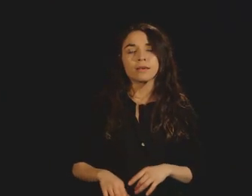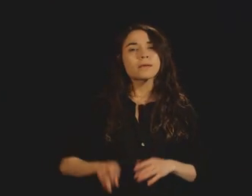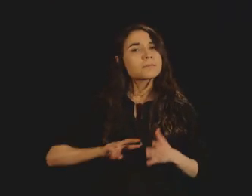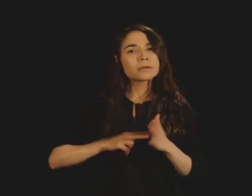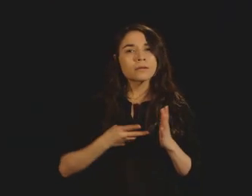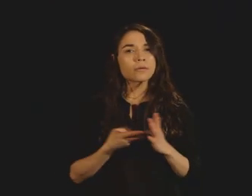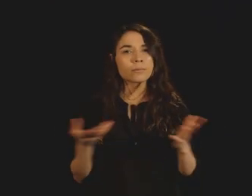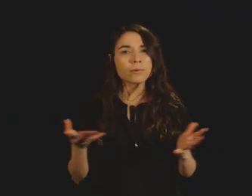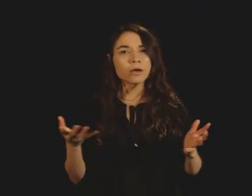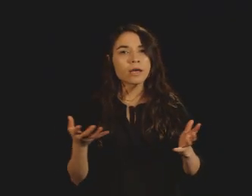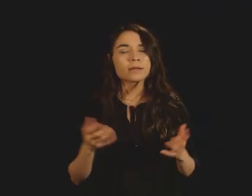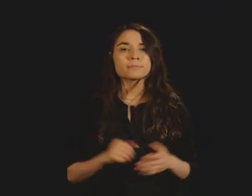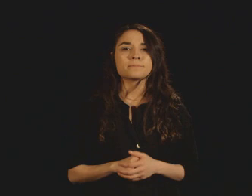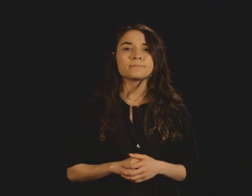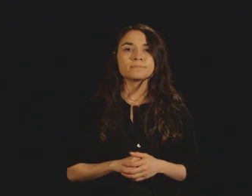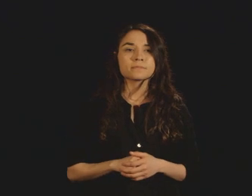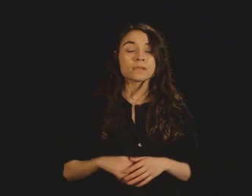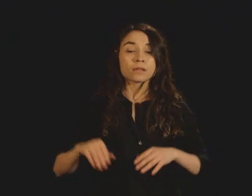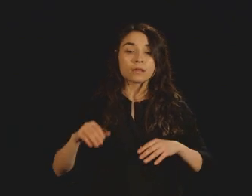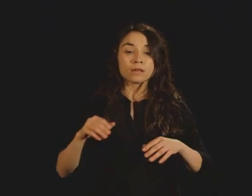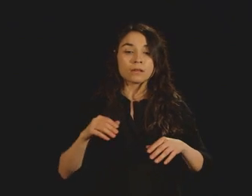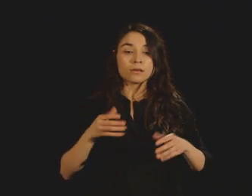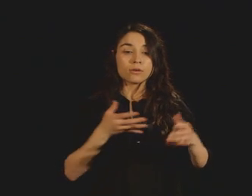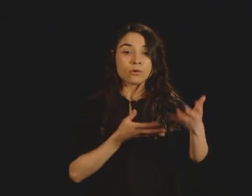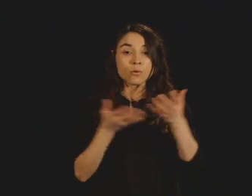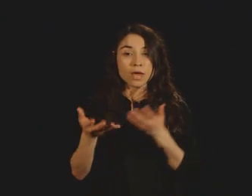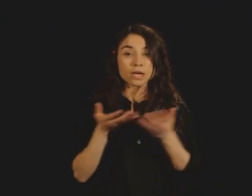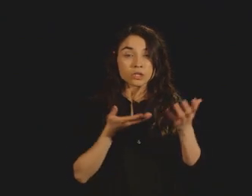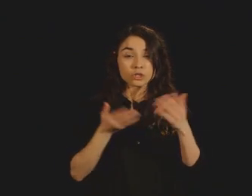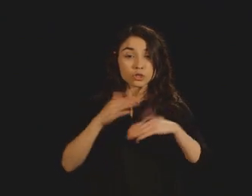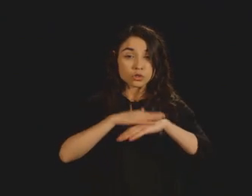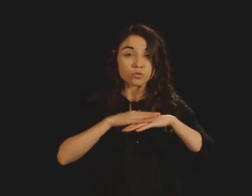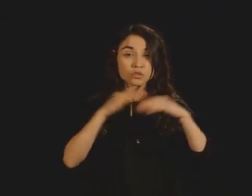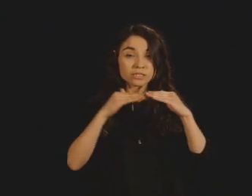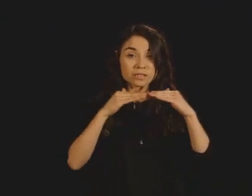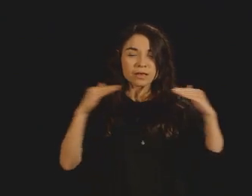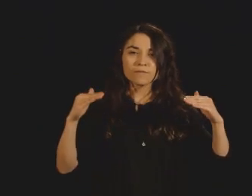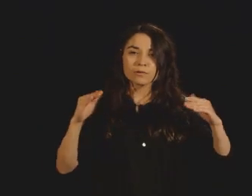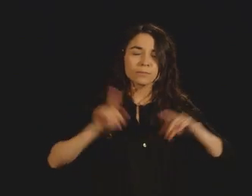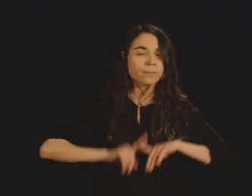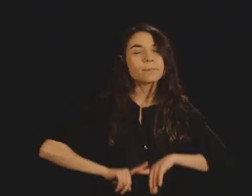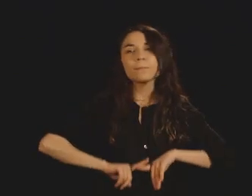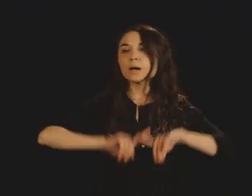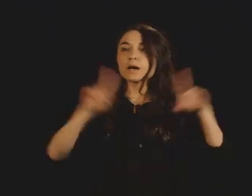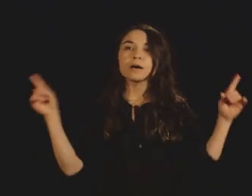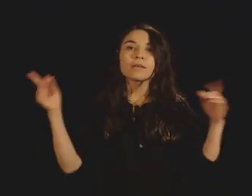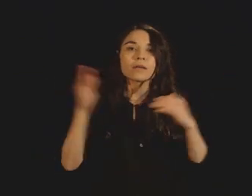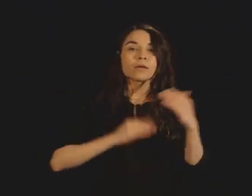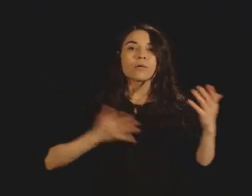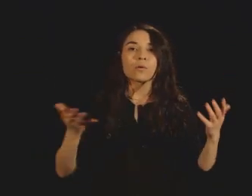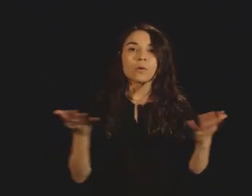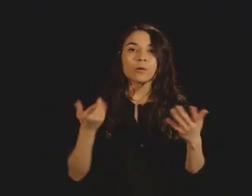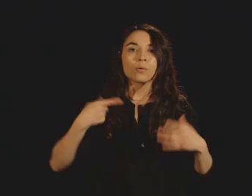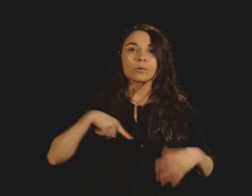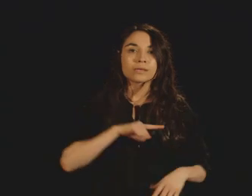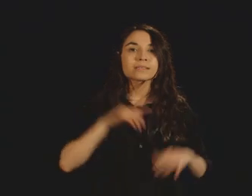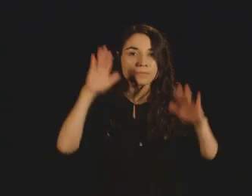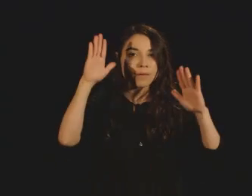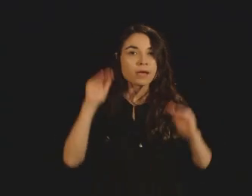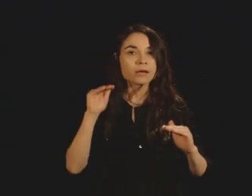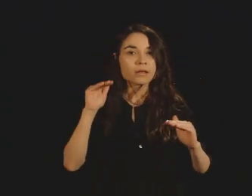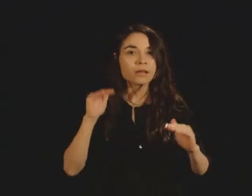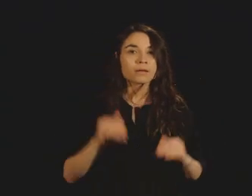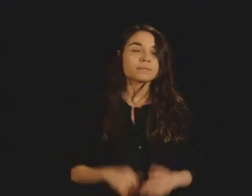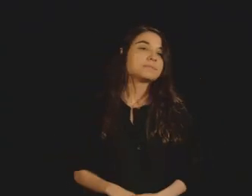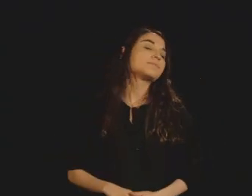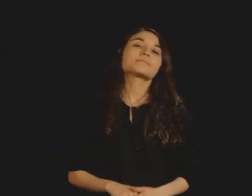different than what people had expected before. And other studies have then backed that up too. That this junction, now